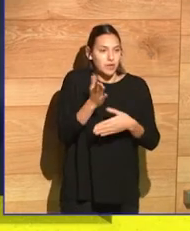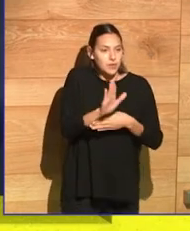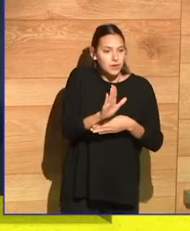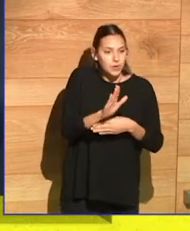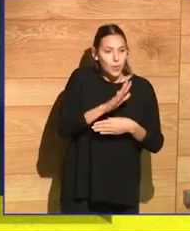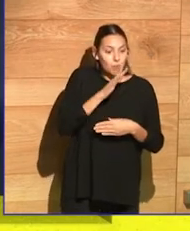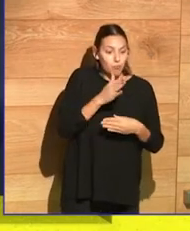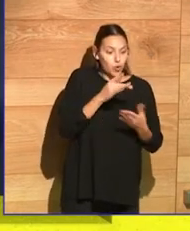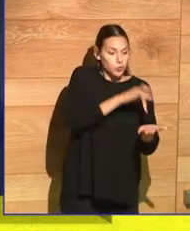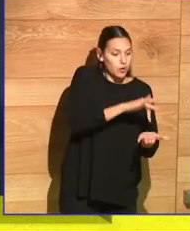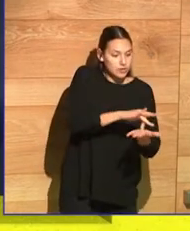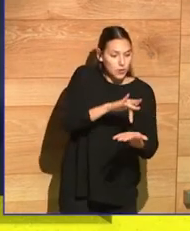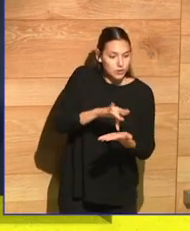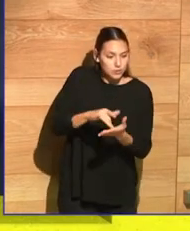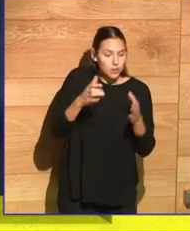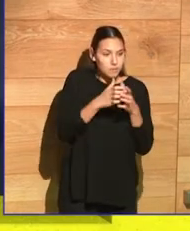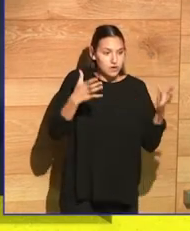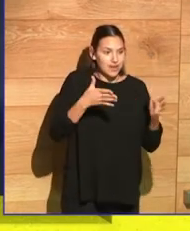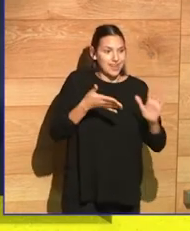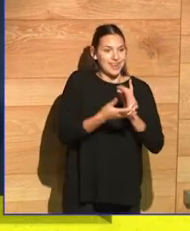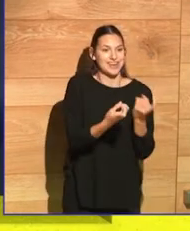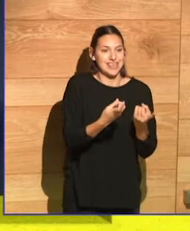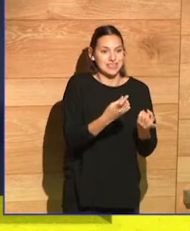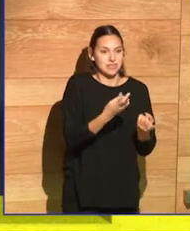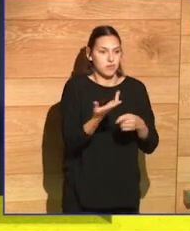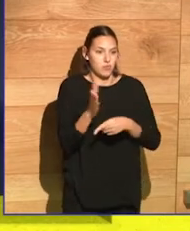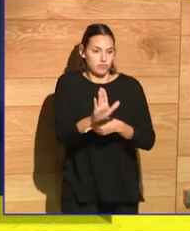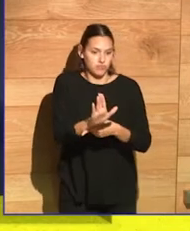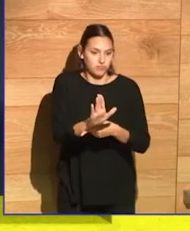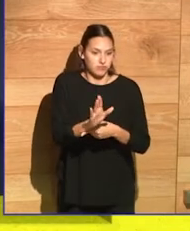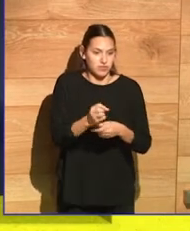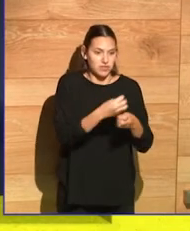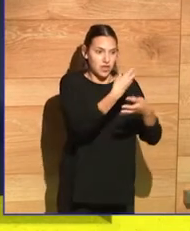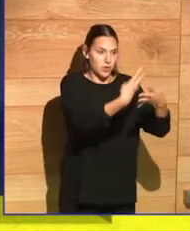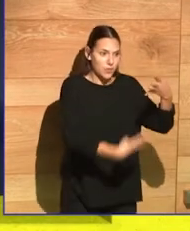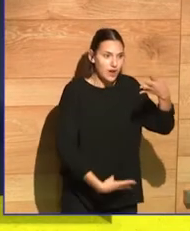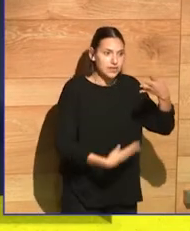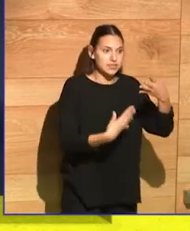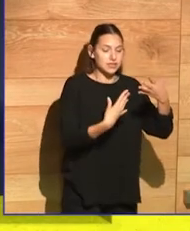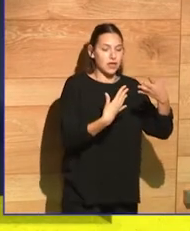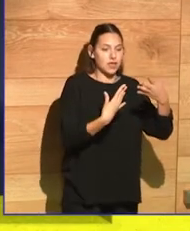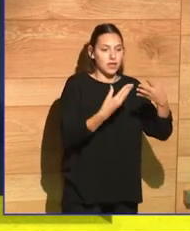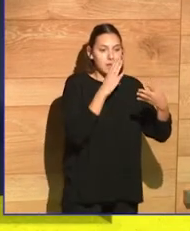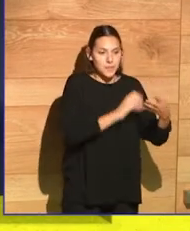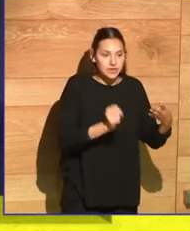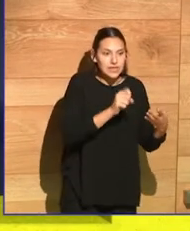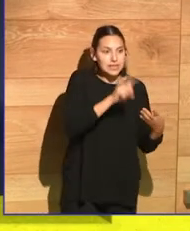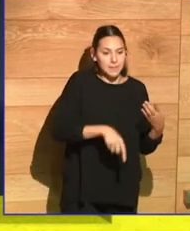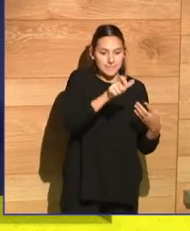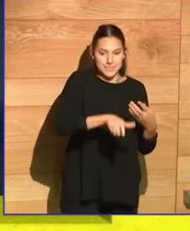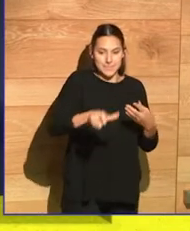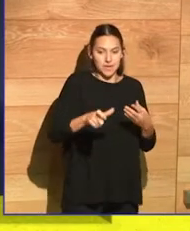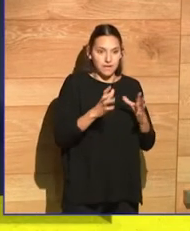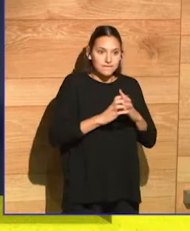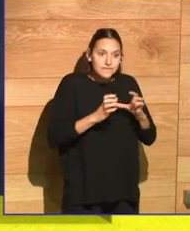because all big events require the manifesto. There is a mysterious list and